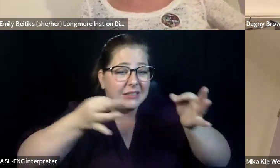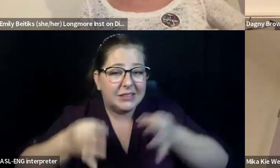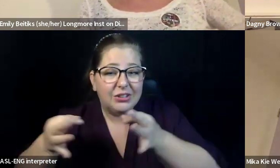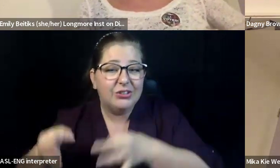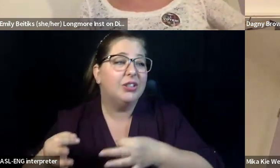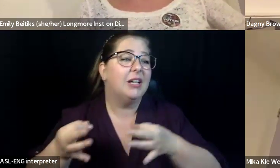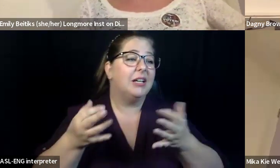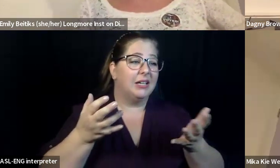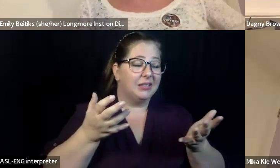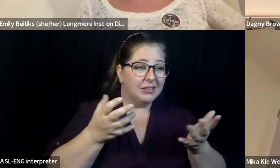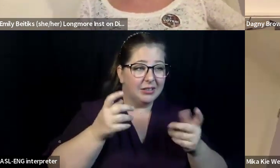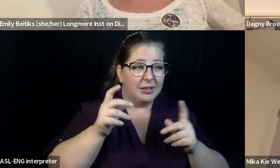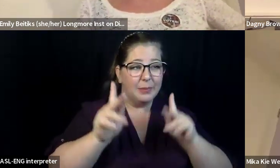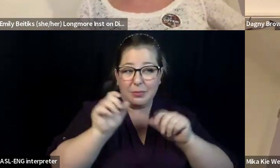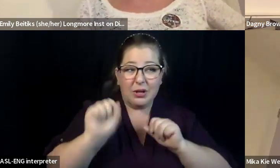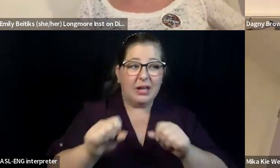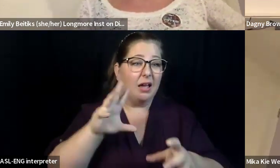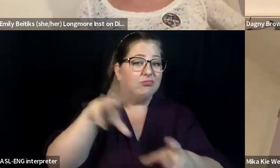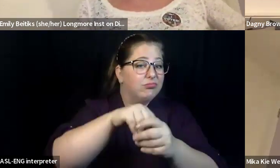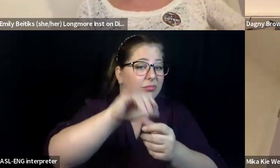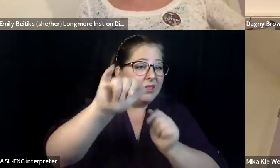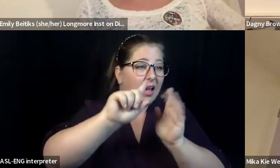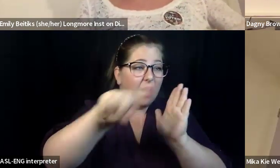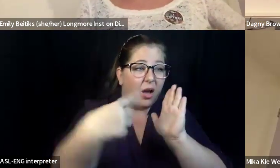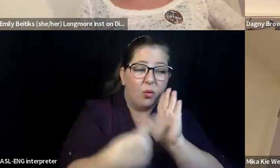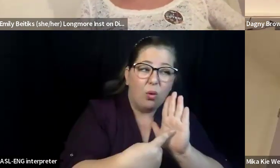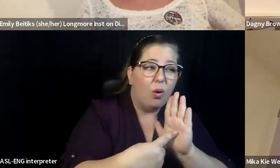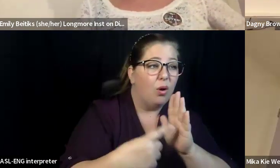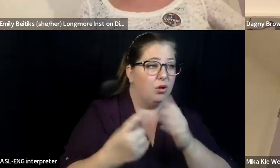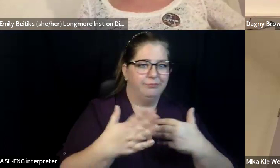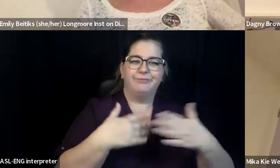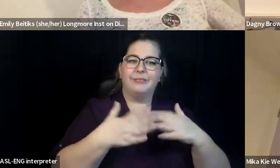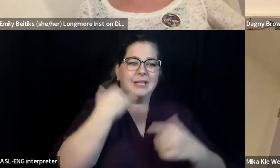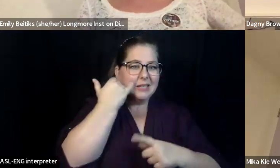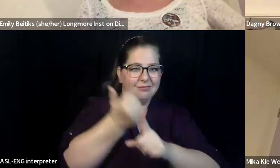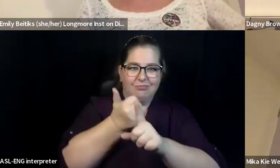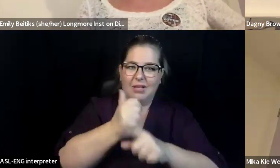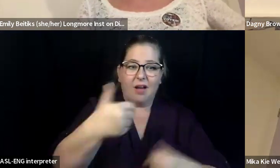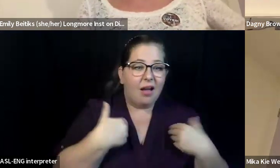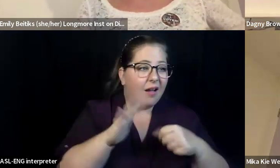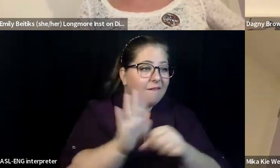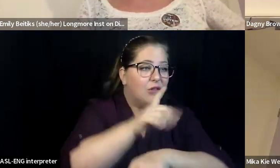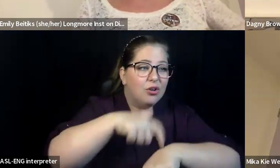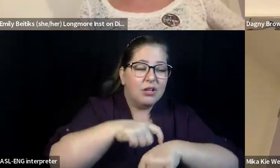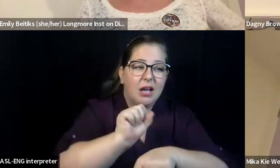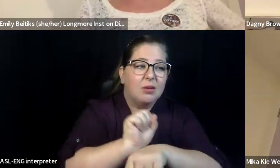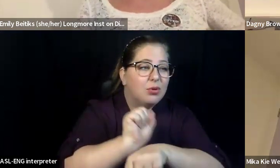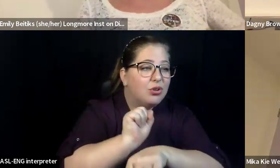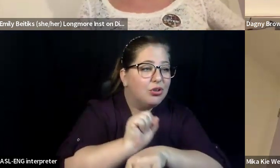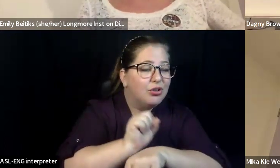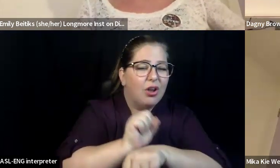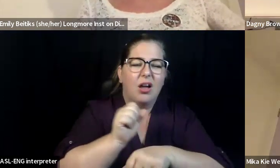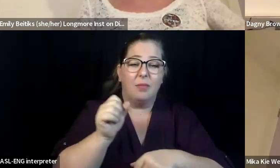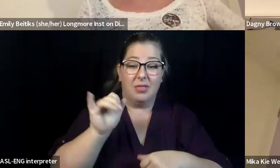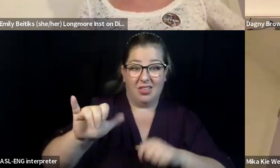time is a hugely important part, um, of our community that I think is often missing. So I just want to